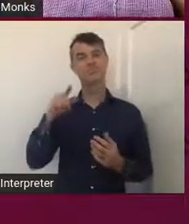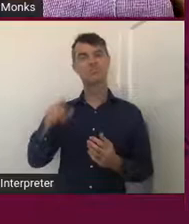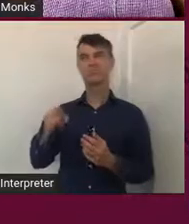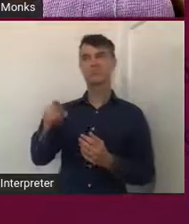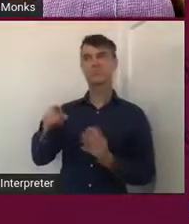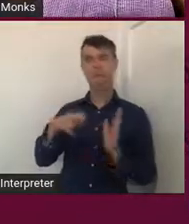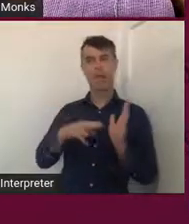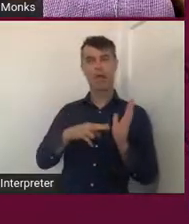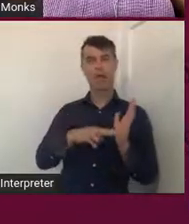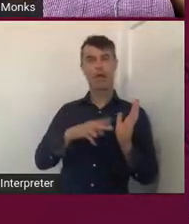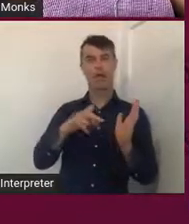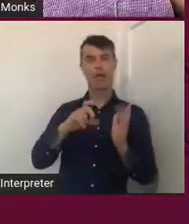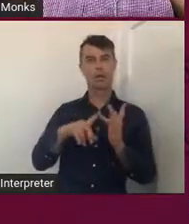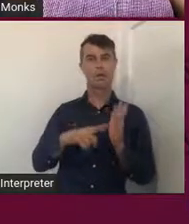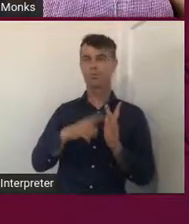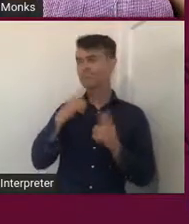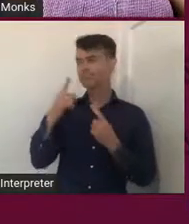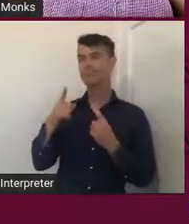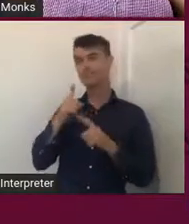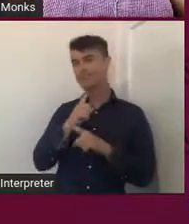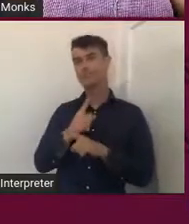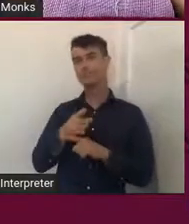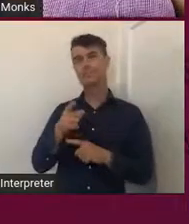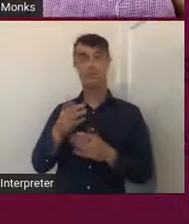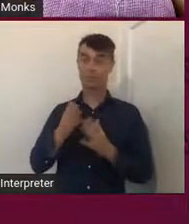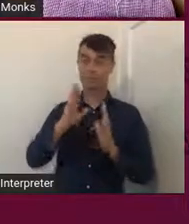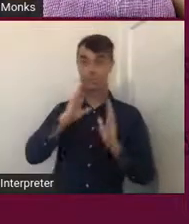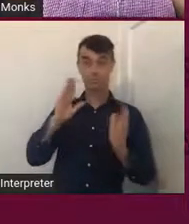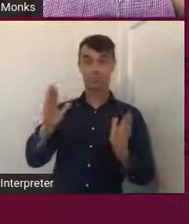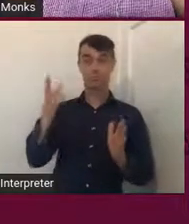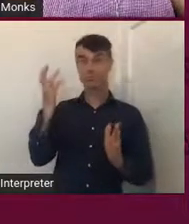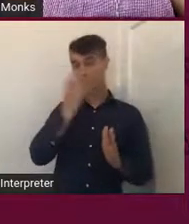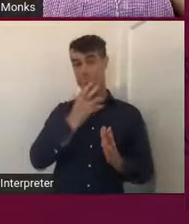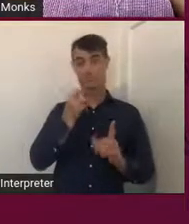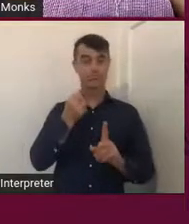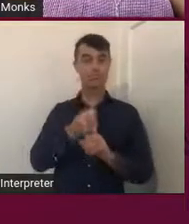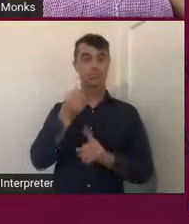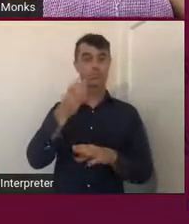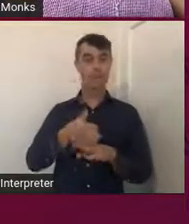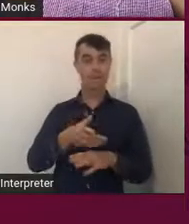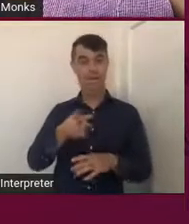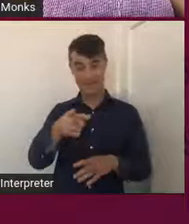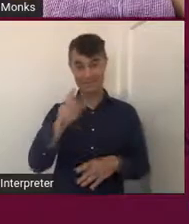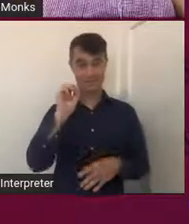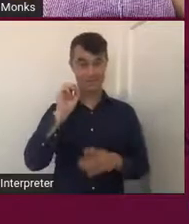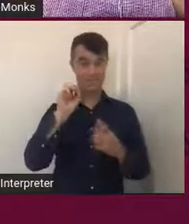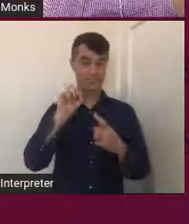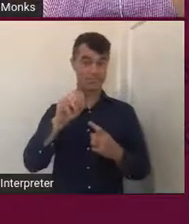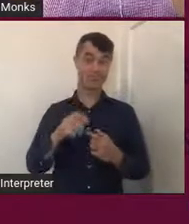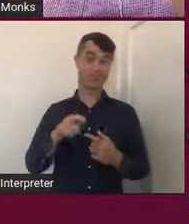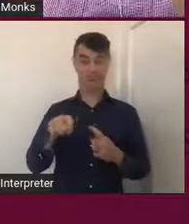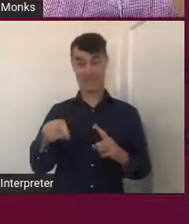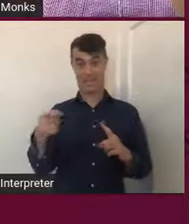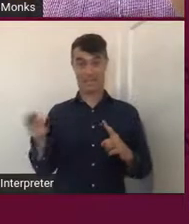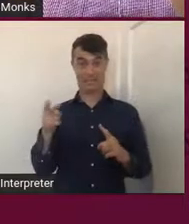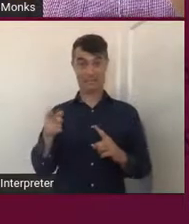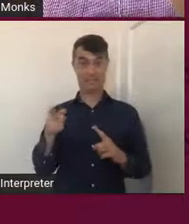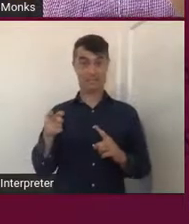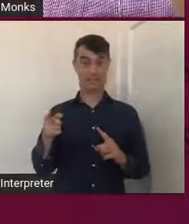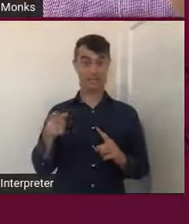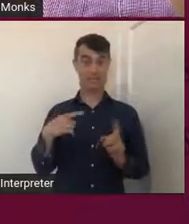powerful work. If we connect, if we go over to the next slide, we're starting to